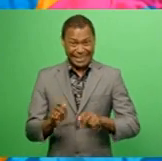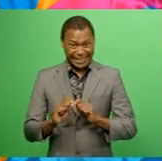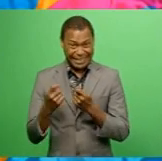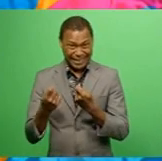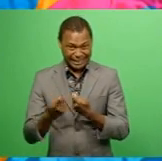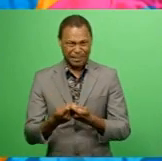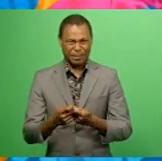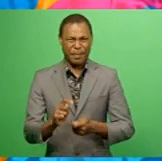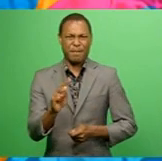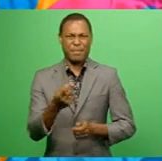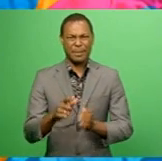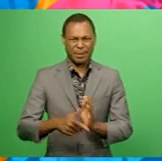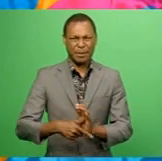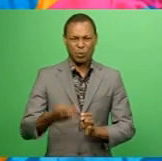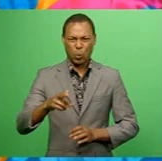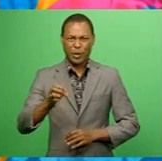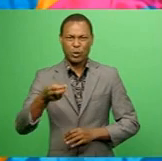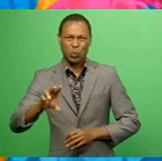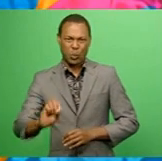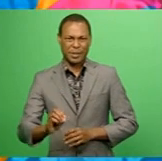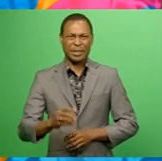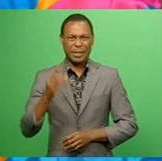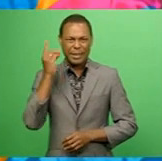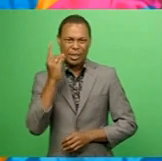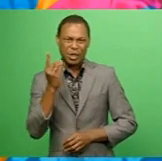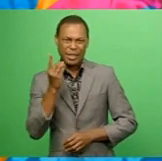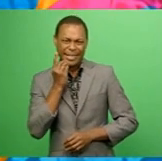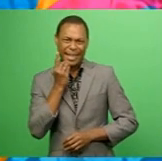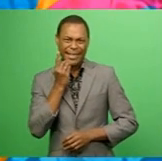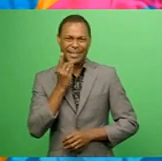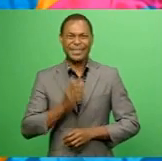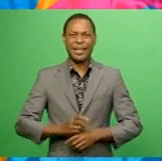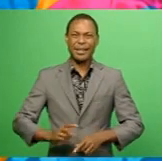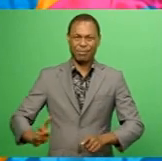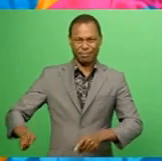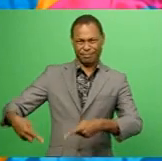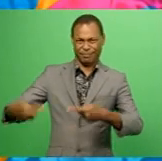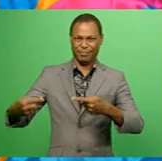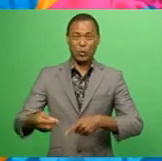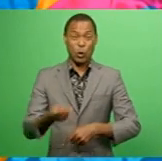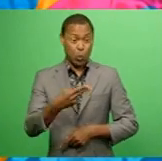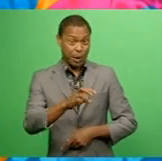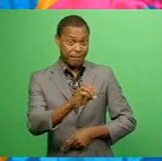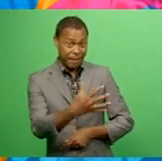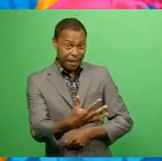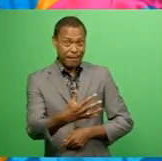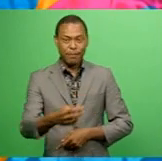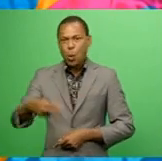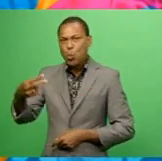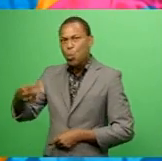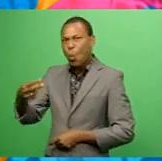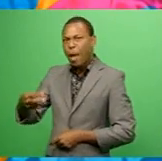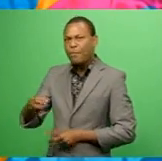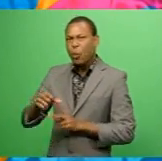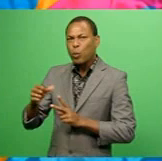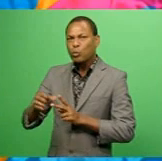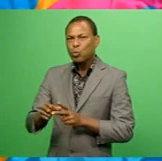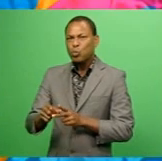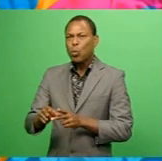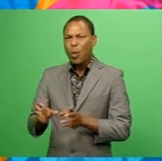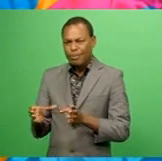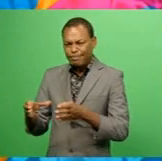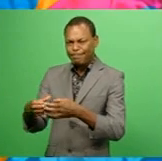selected after the 2020 Digicel Reset Championship. Of the 25, 12 are also part of the Under-21 squad